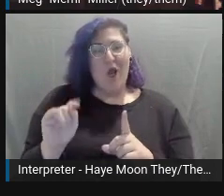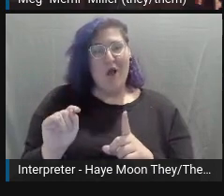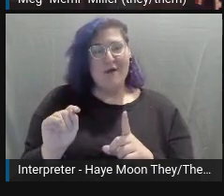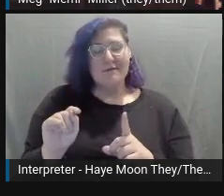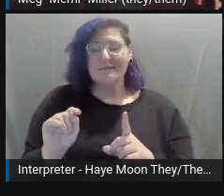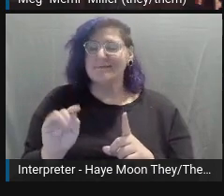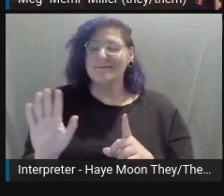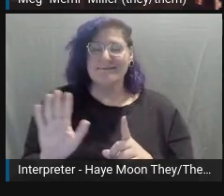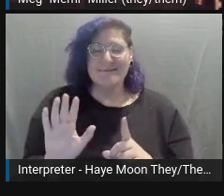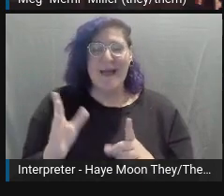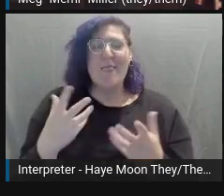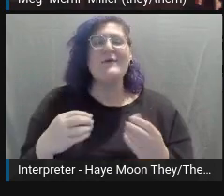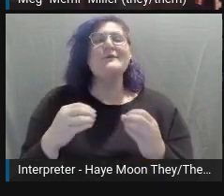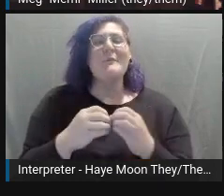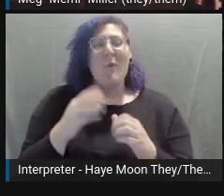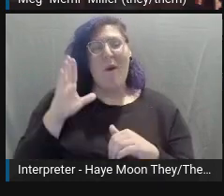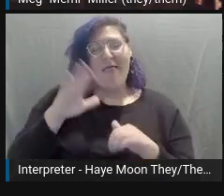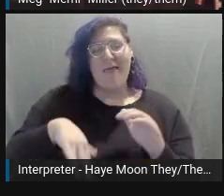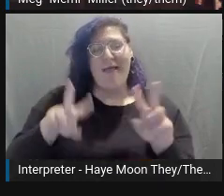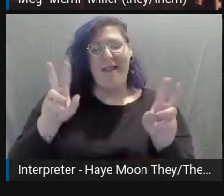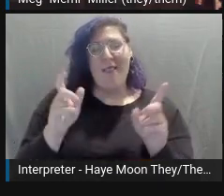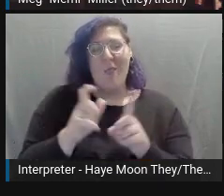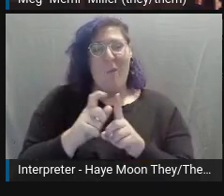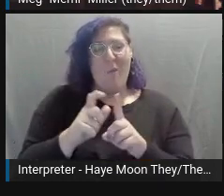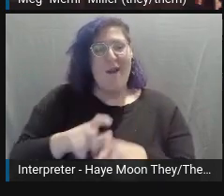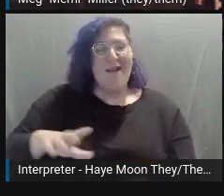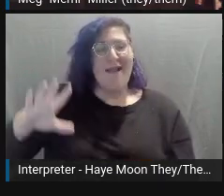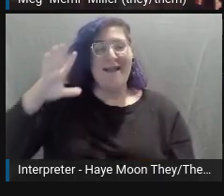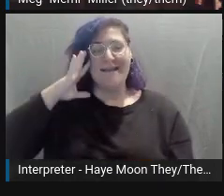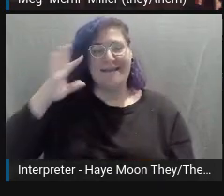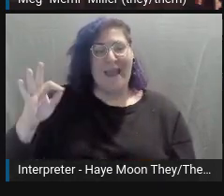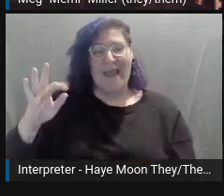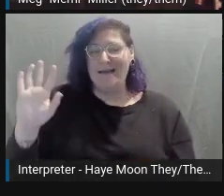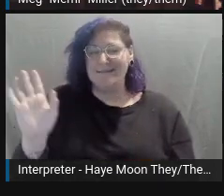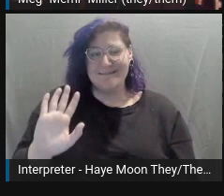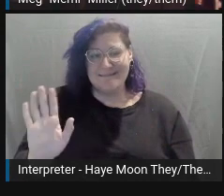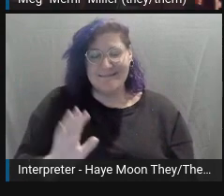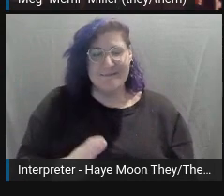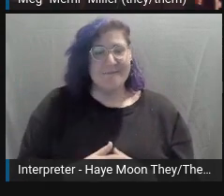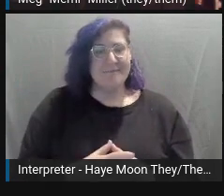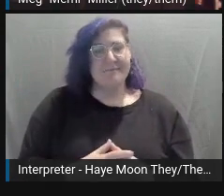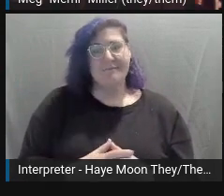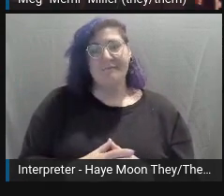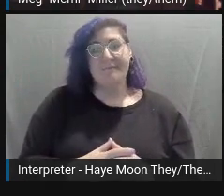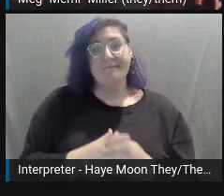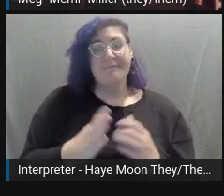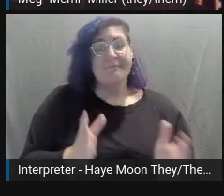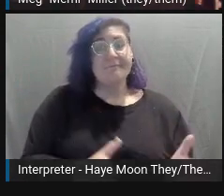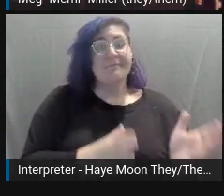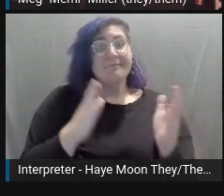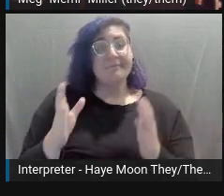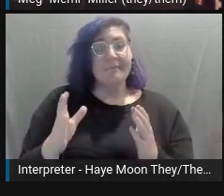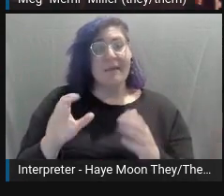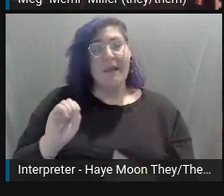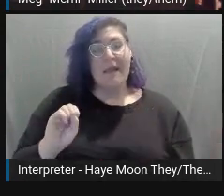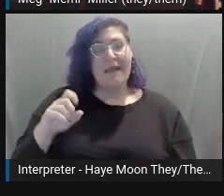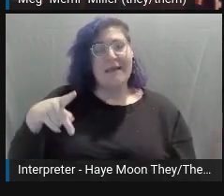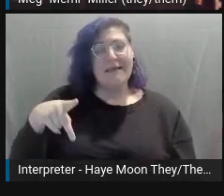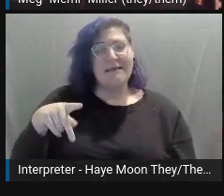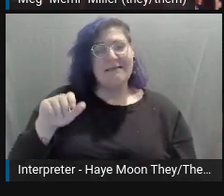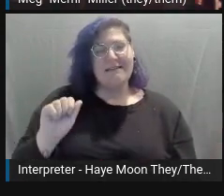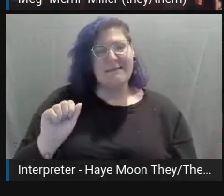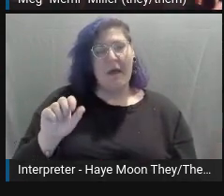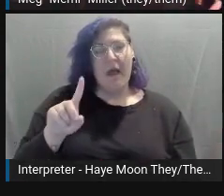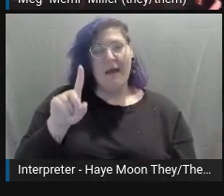on in this image than what can be discerned with just the word cat. And spot A, here's another callback to our captions.